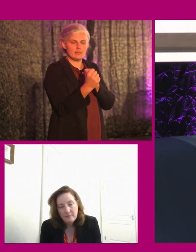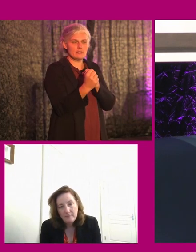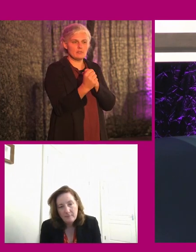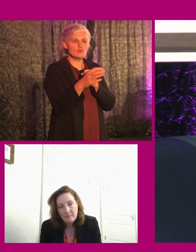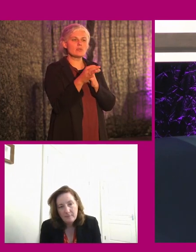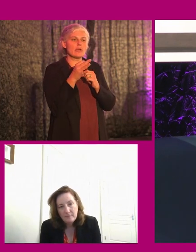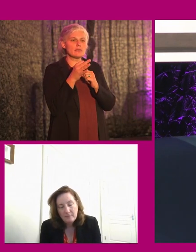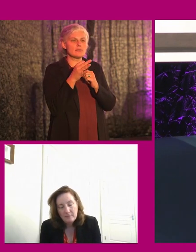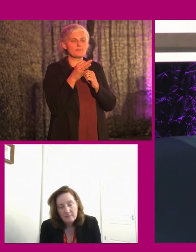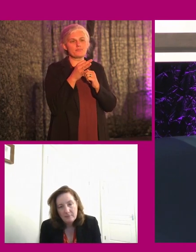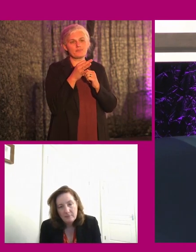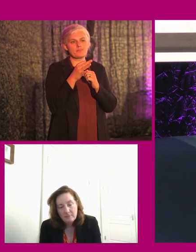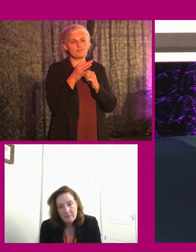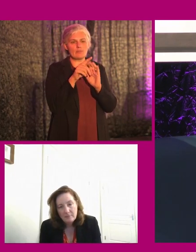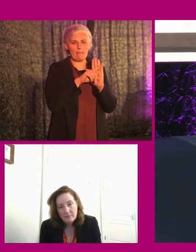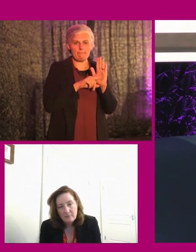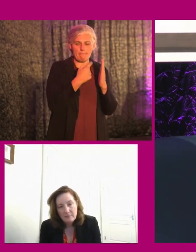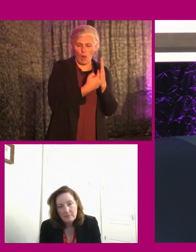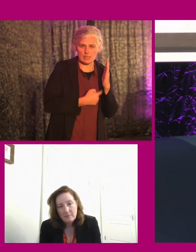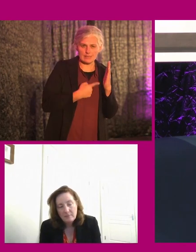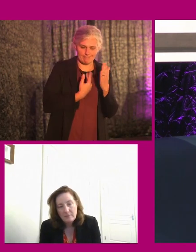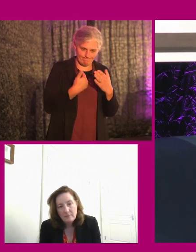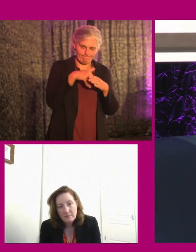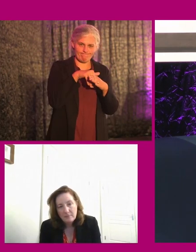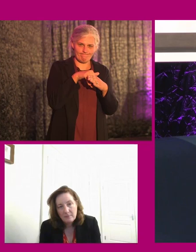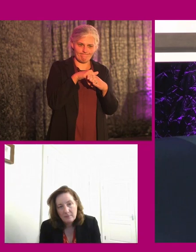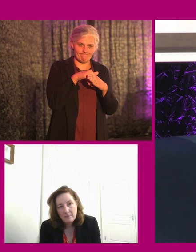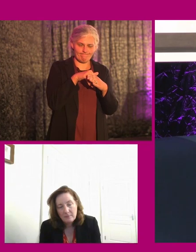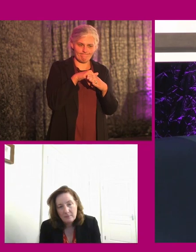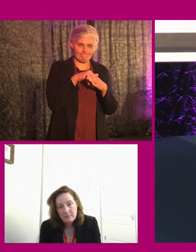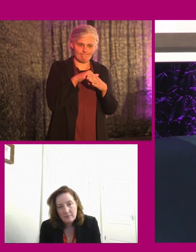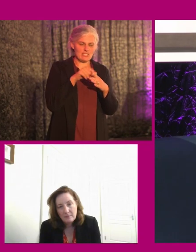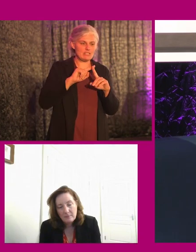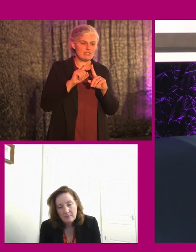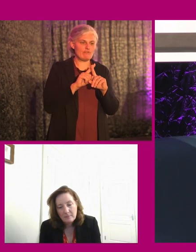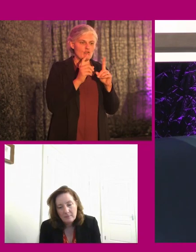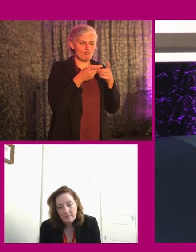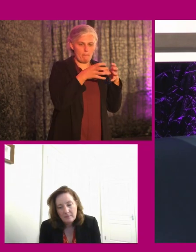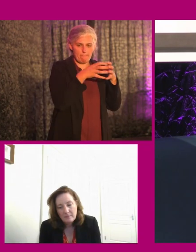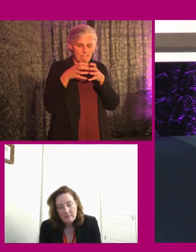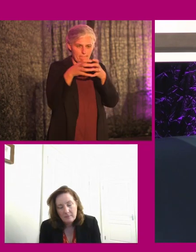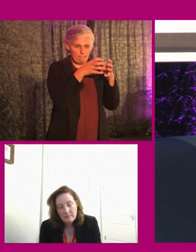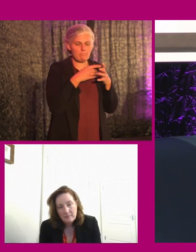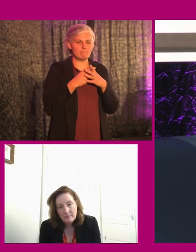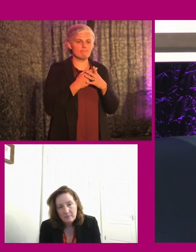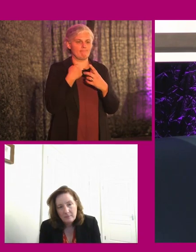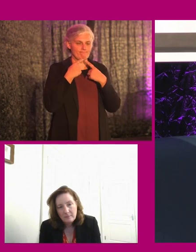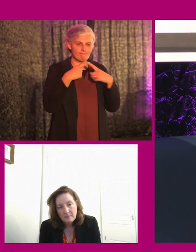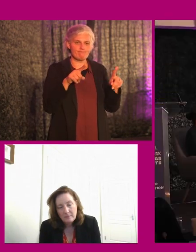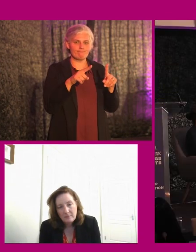those policies into parties' manifestos and then enacted.